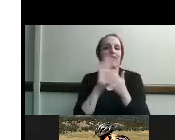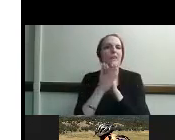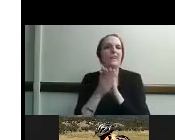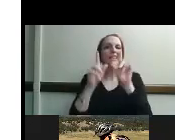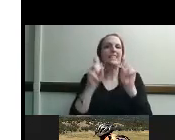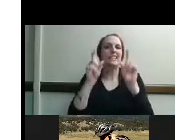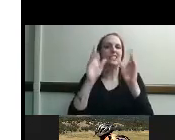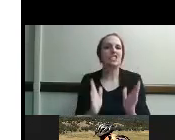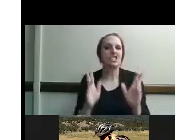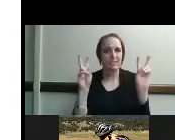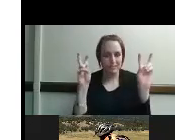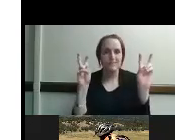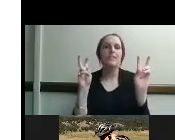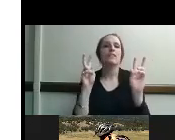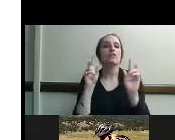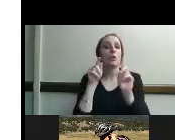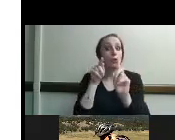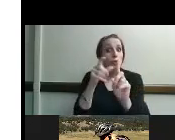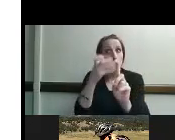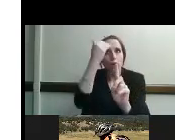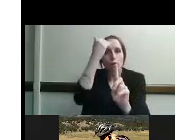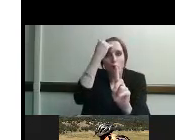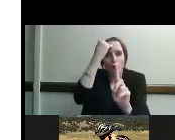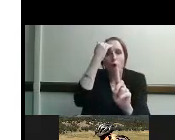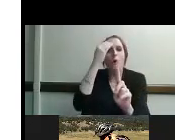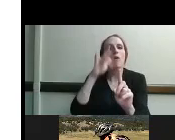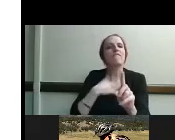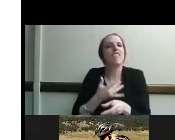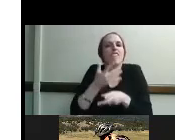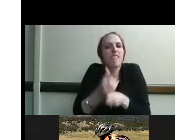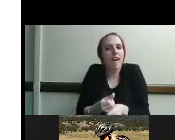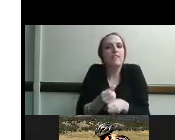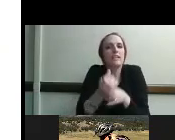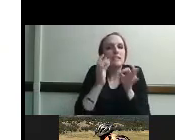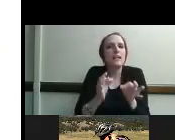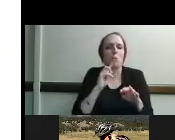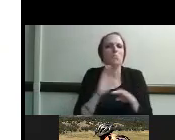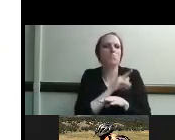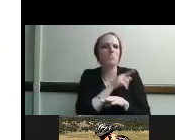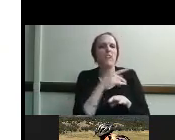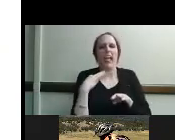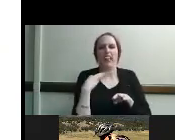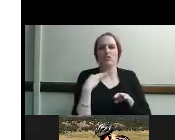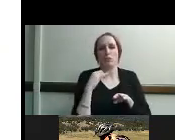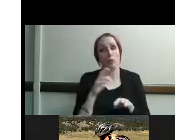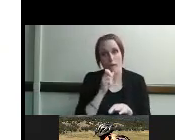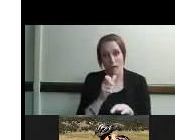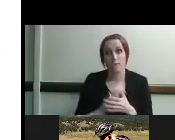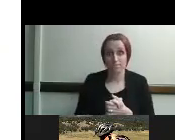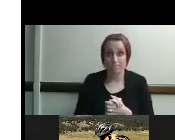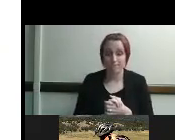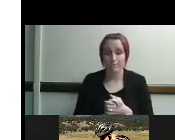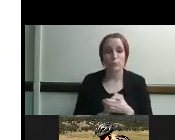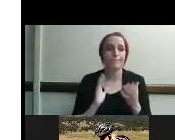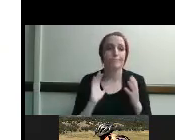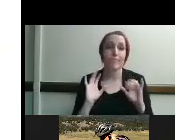know and to be confident in that making that decision all right moving